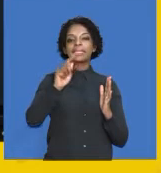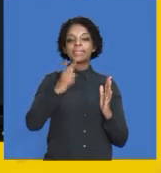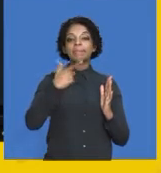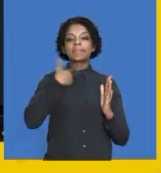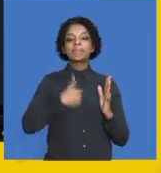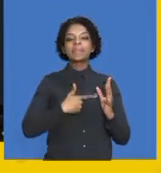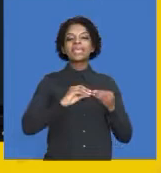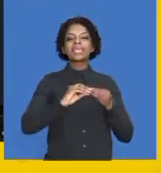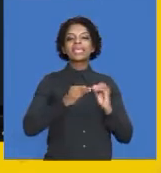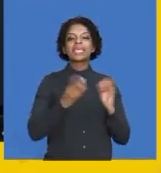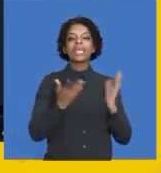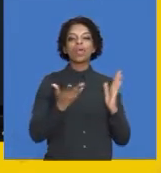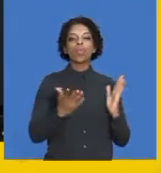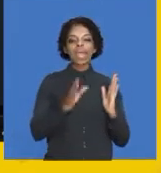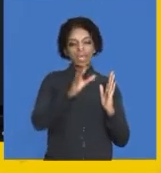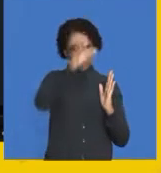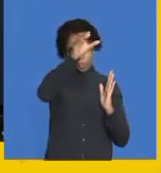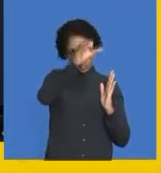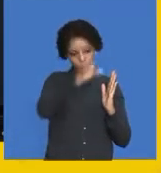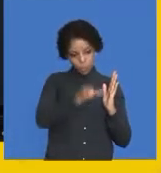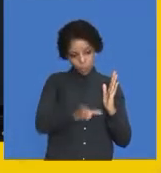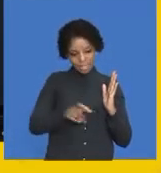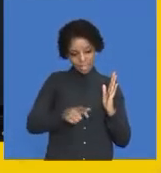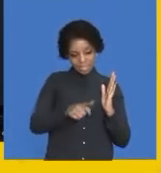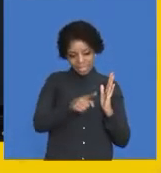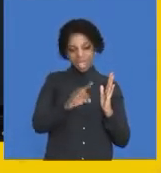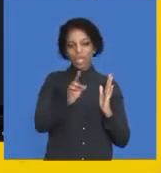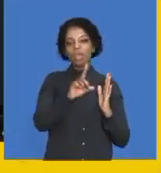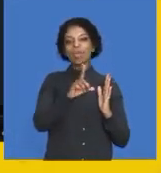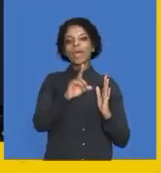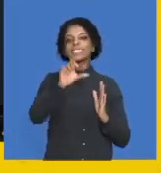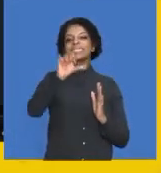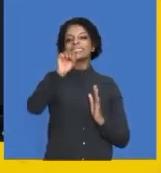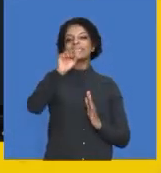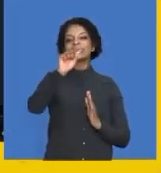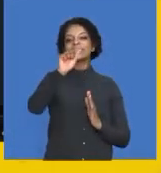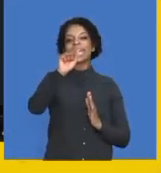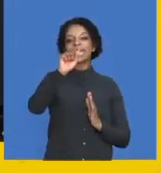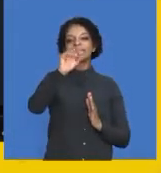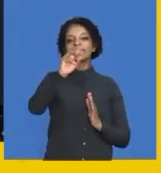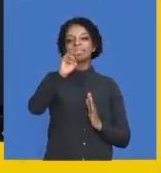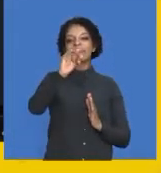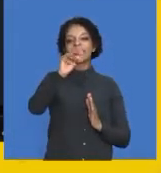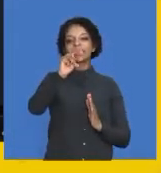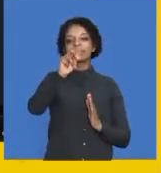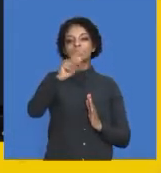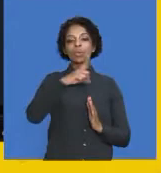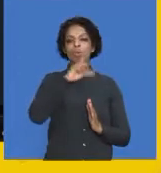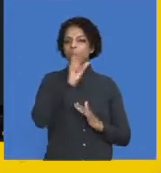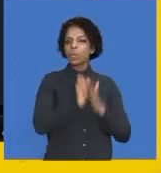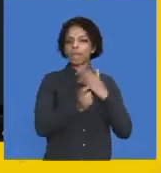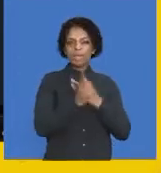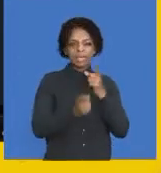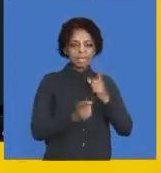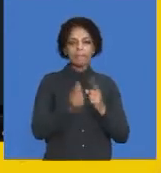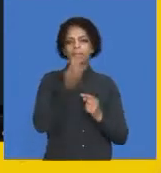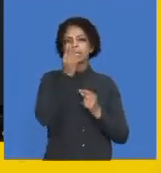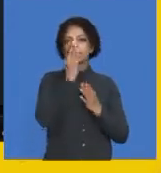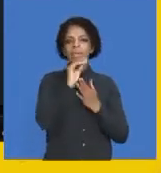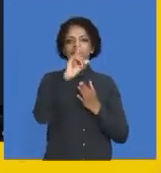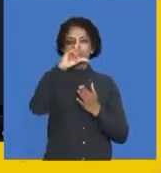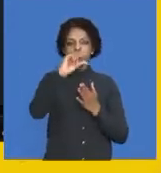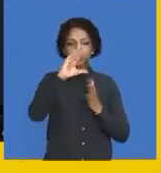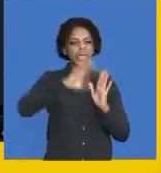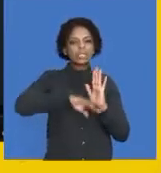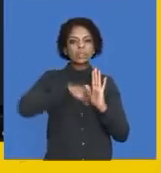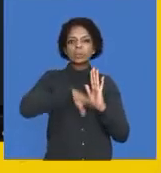column which deals with the statement. What was happening with the statement? The statement was undercast. It had too little